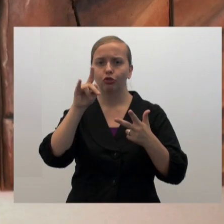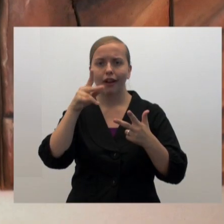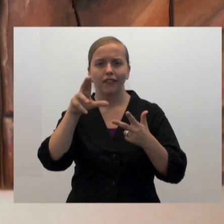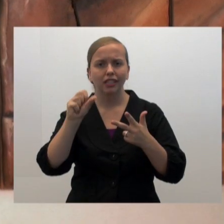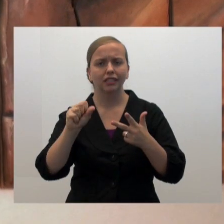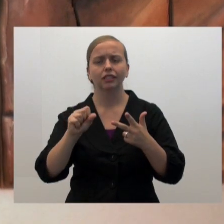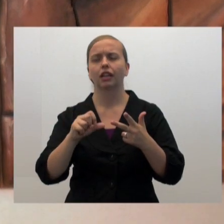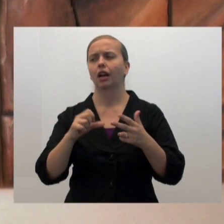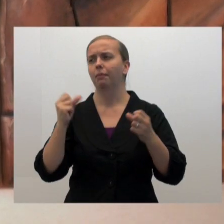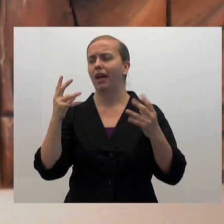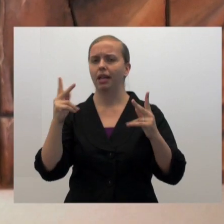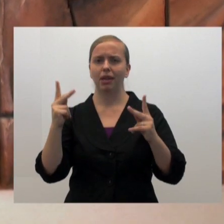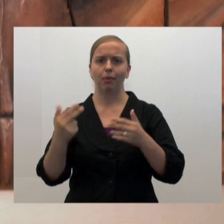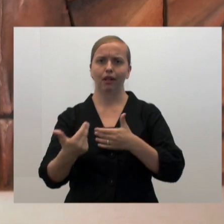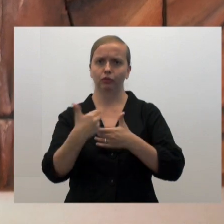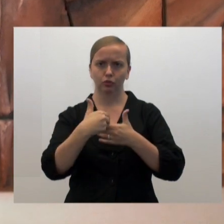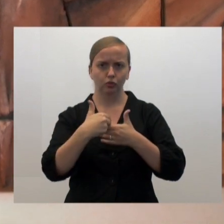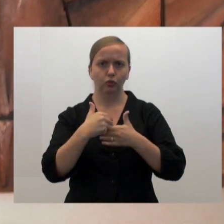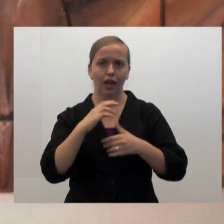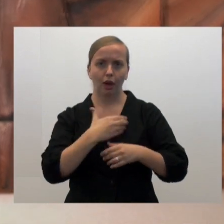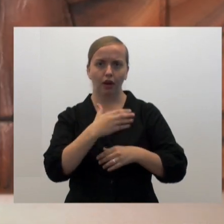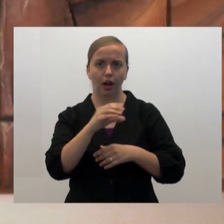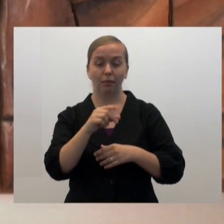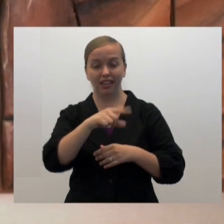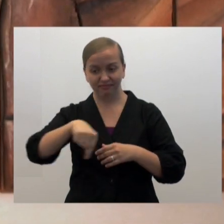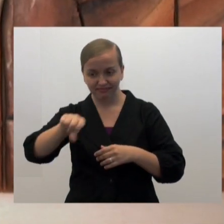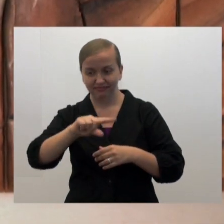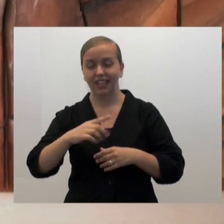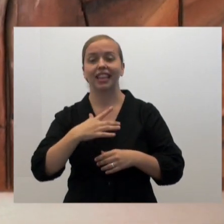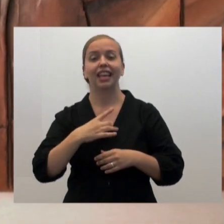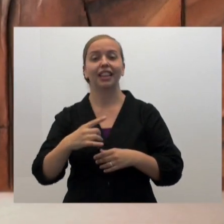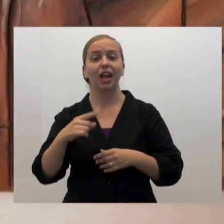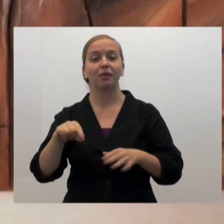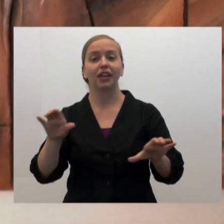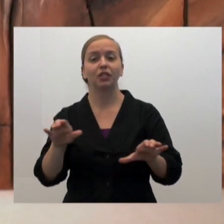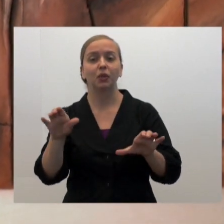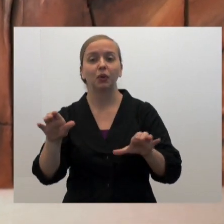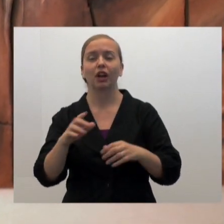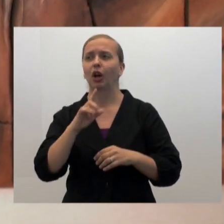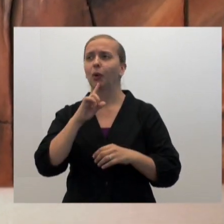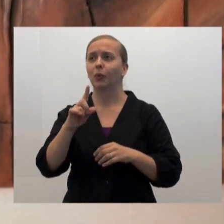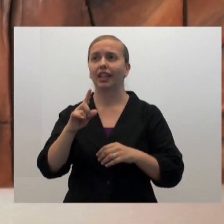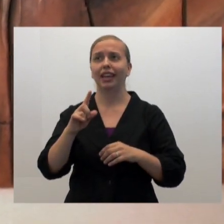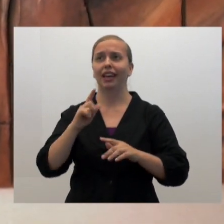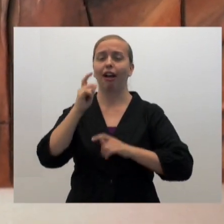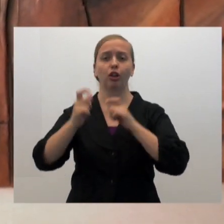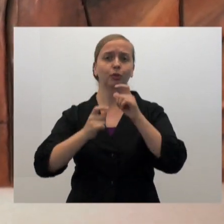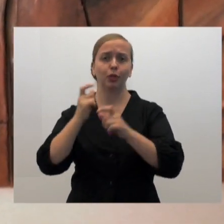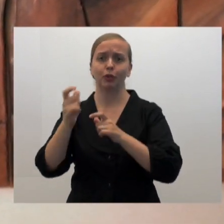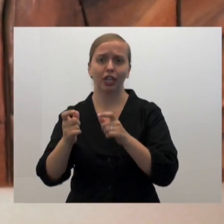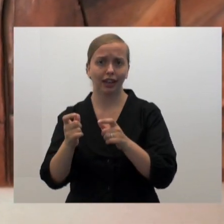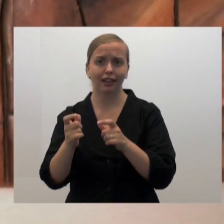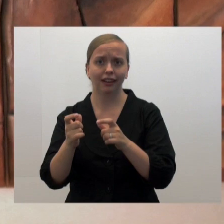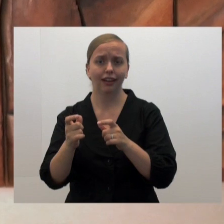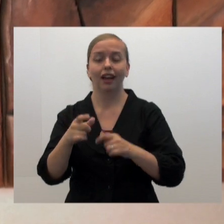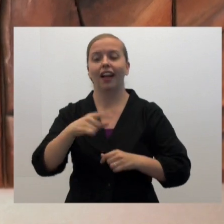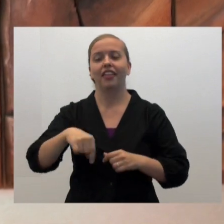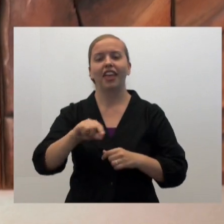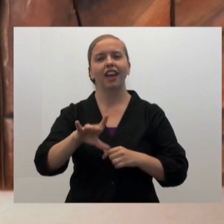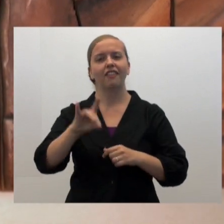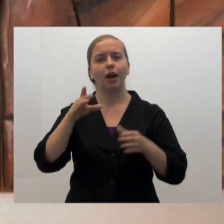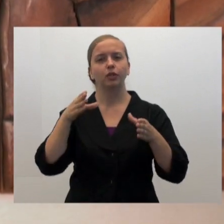a long litany of people who've come on board. They like what they do. They're making a real contribution.